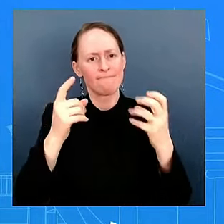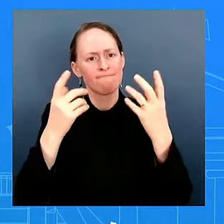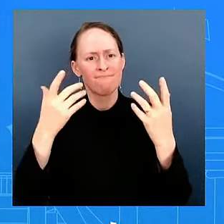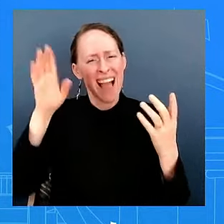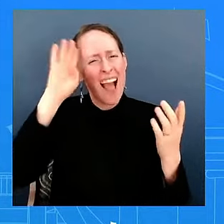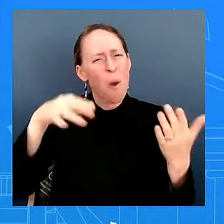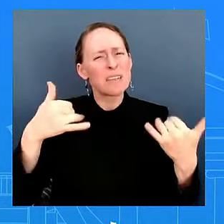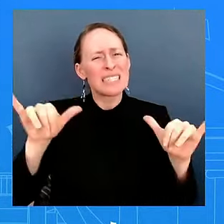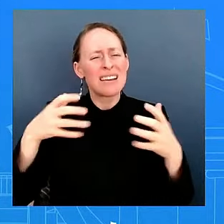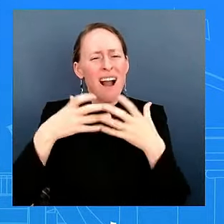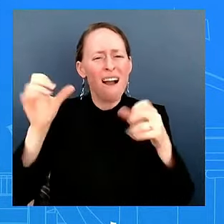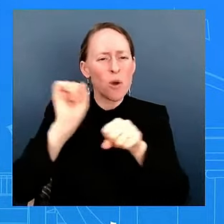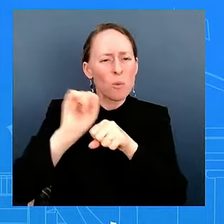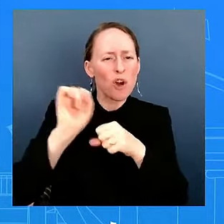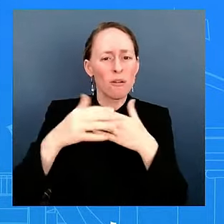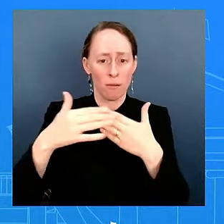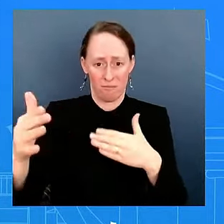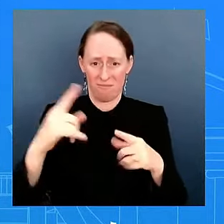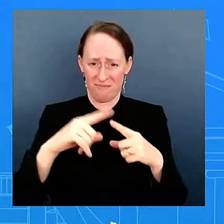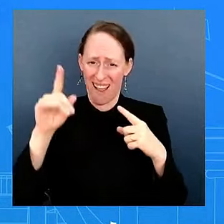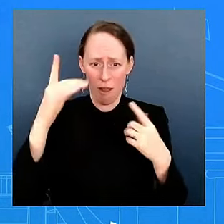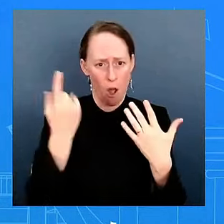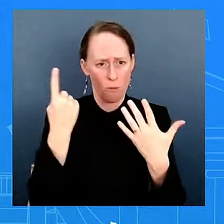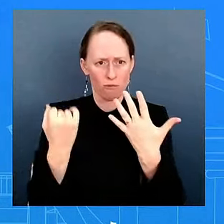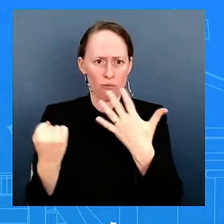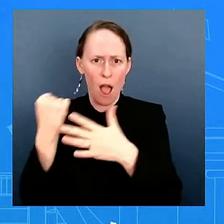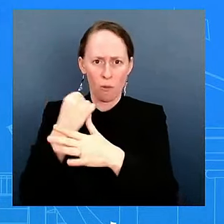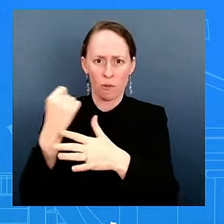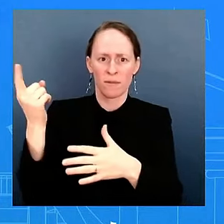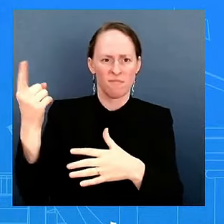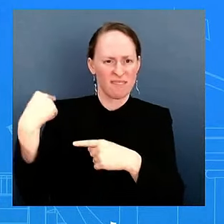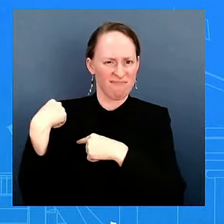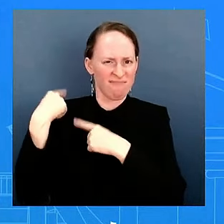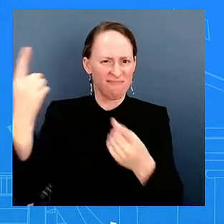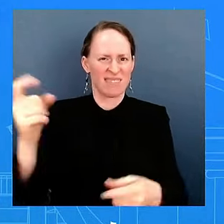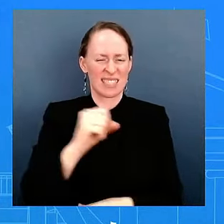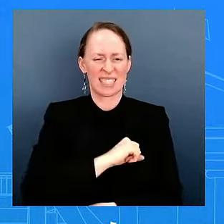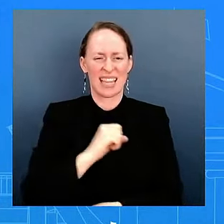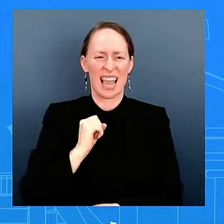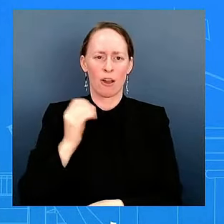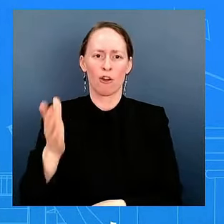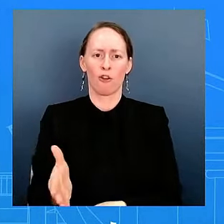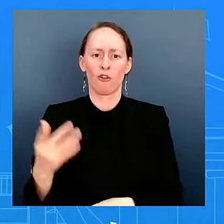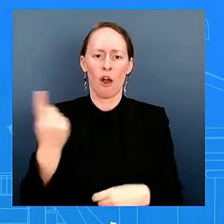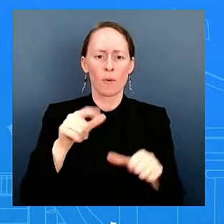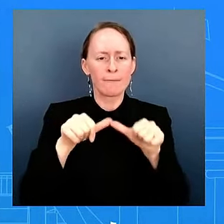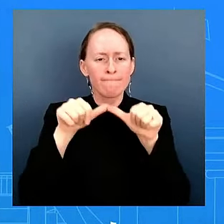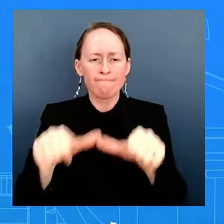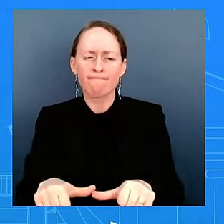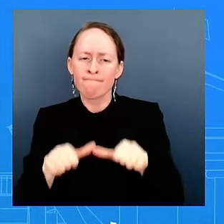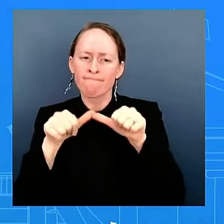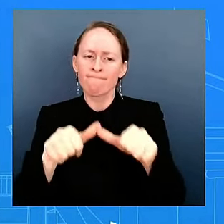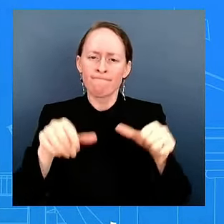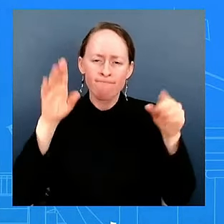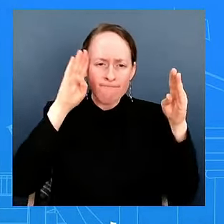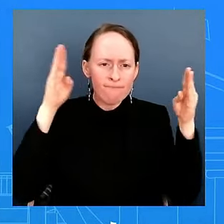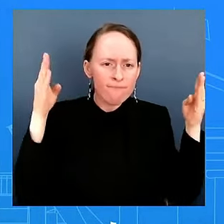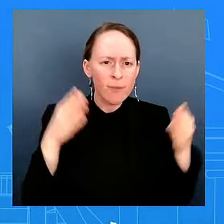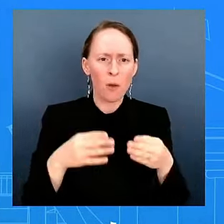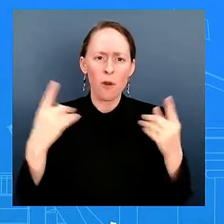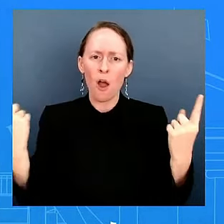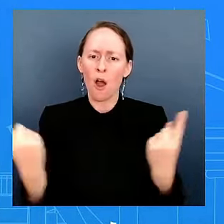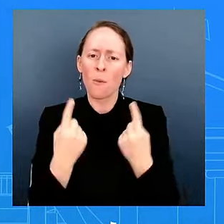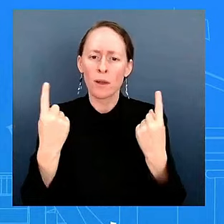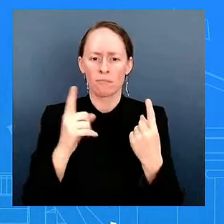years throughout his career. And that is something that he's very, very, has been always very focused on. This is an important step in